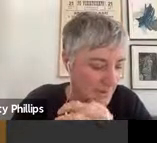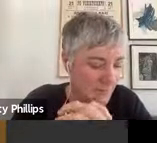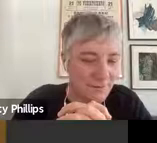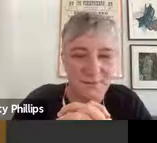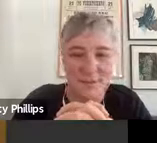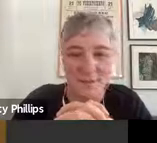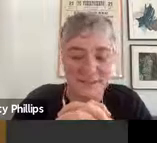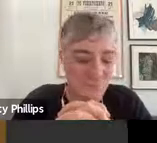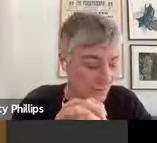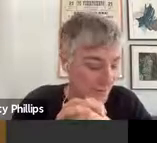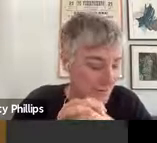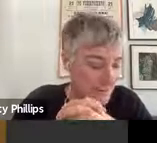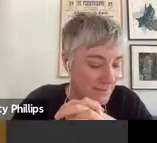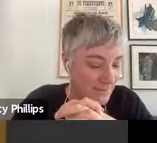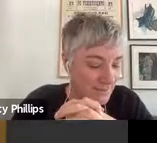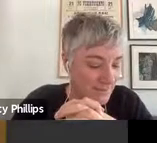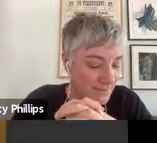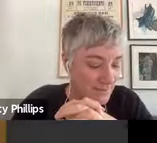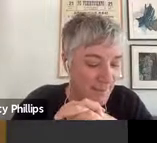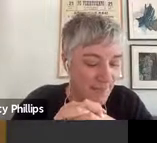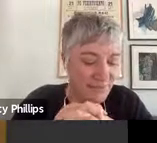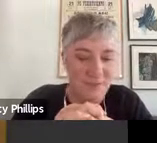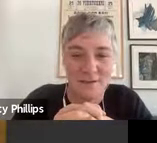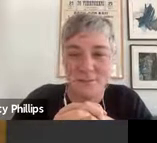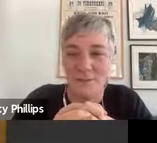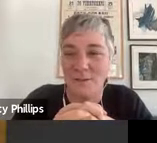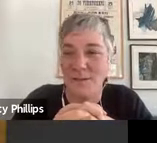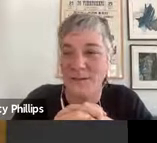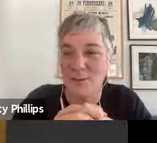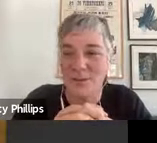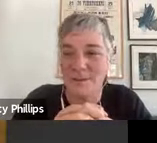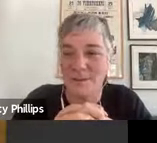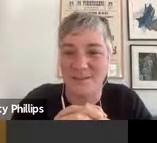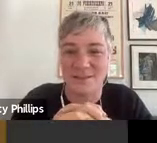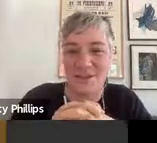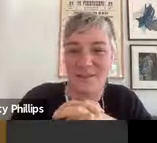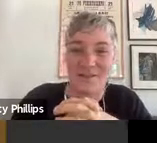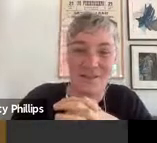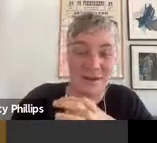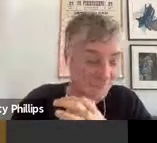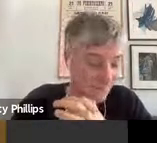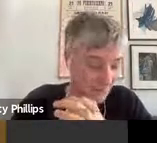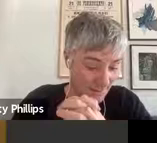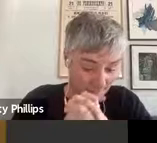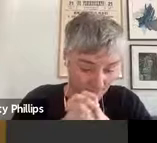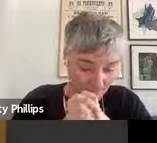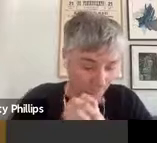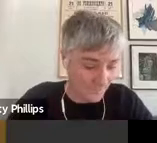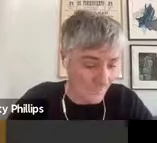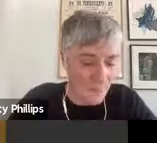lustre, is often experienced as dizziness and heft might be experienced as chest discomfort